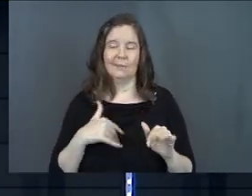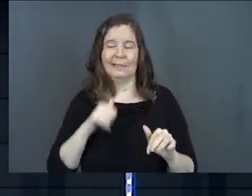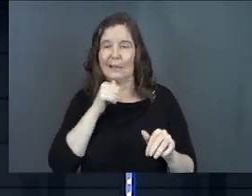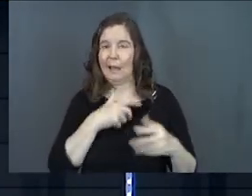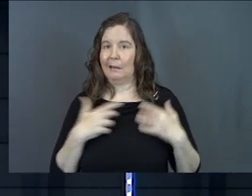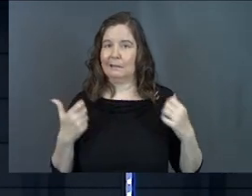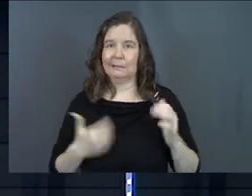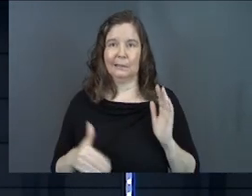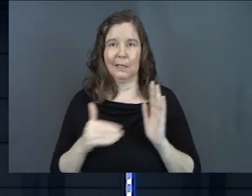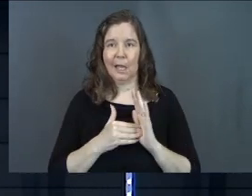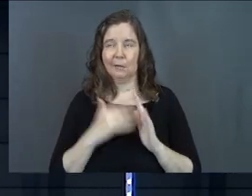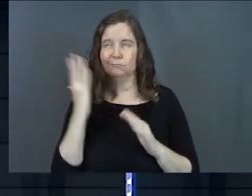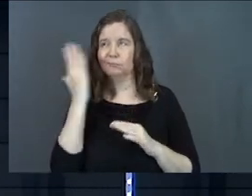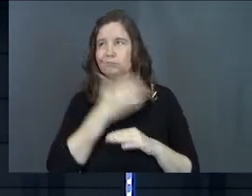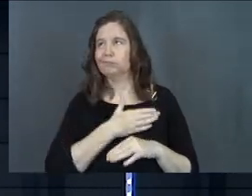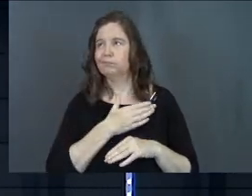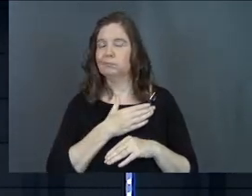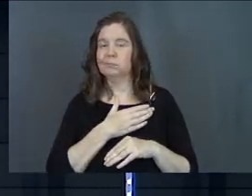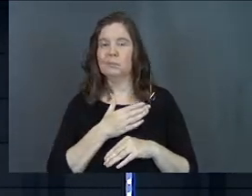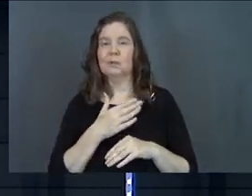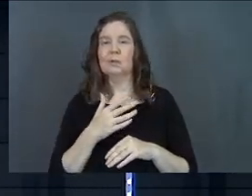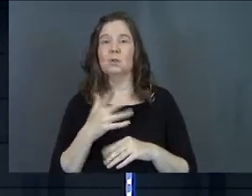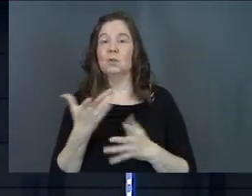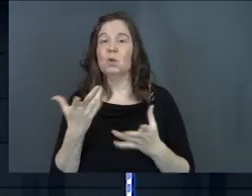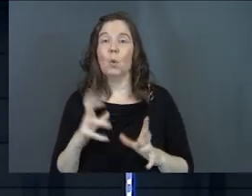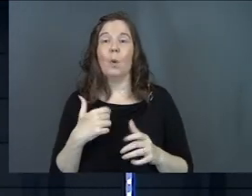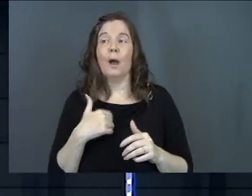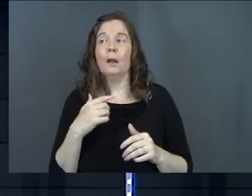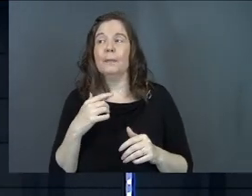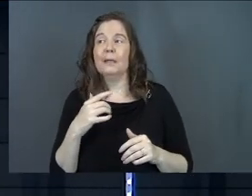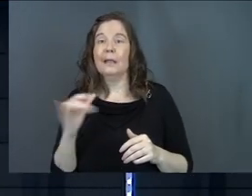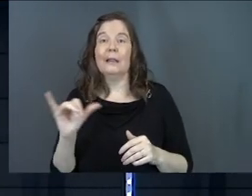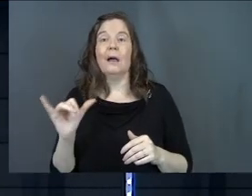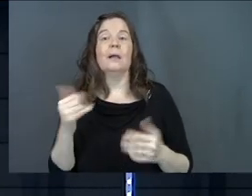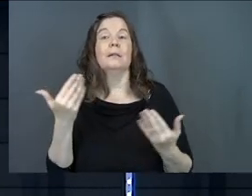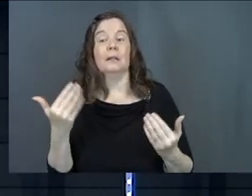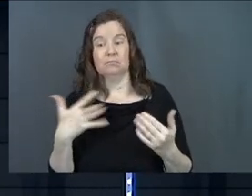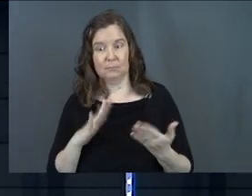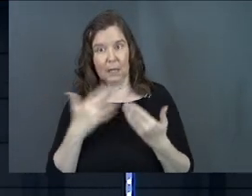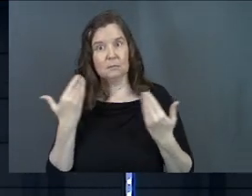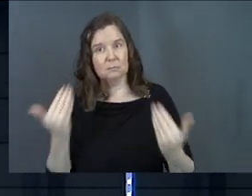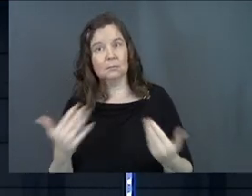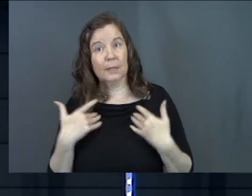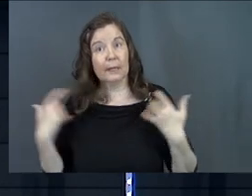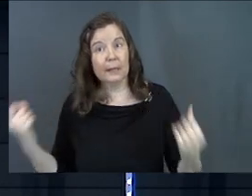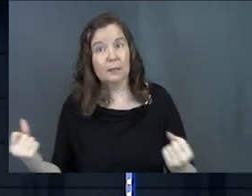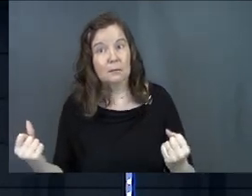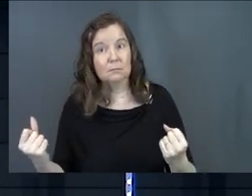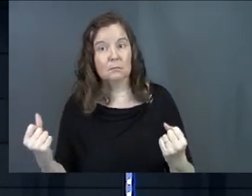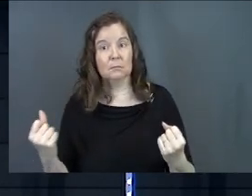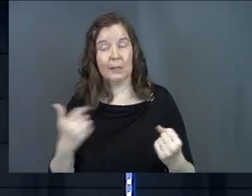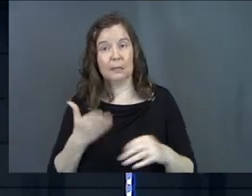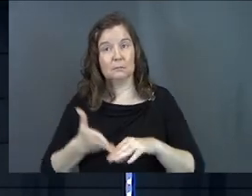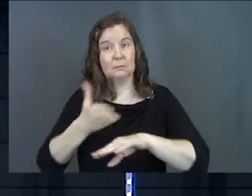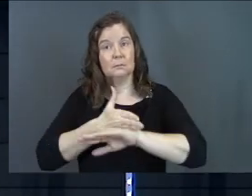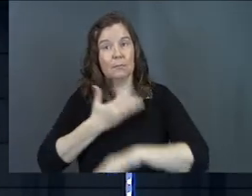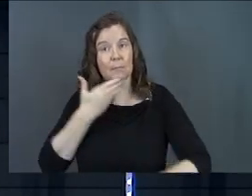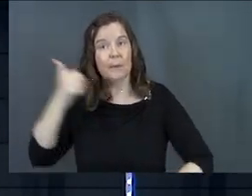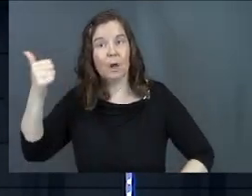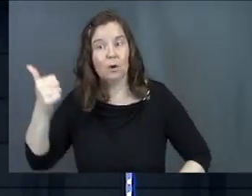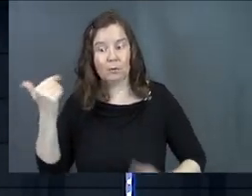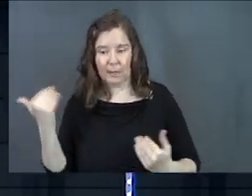unhealed again, which isn't a word in English, but you don't want to be like, let's get healed. Let's get better.